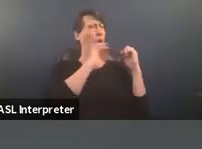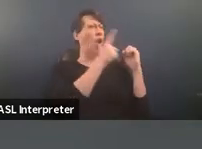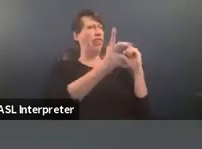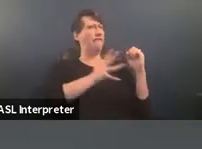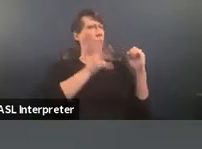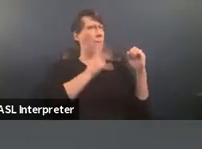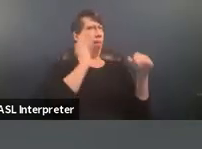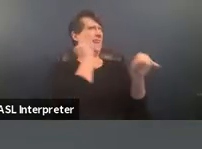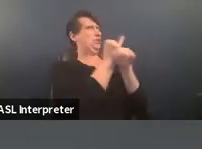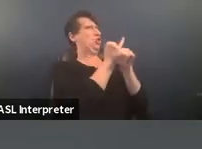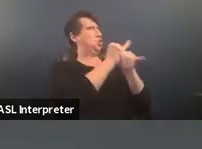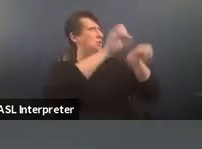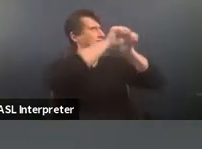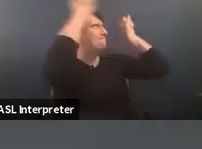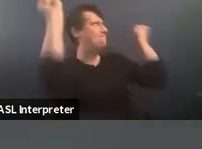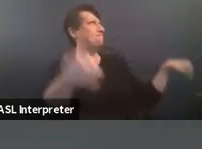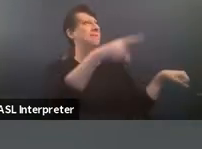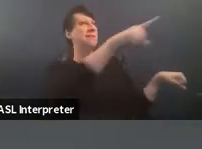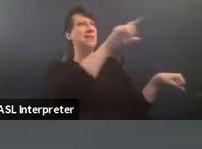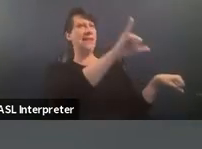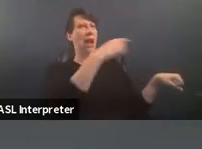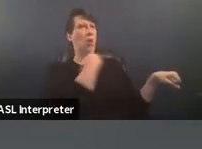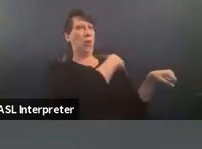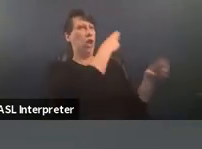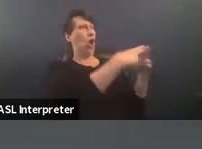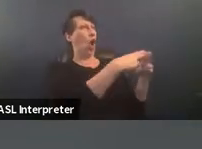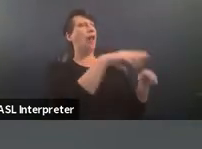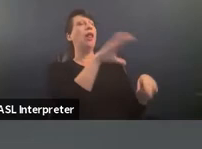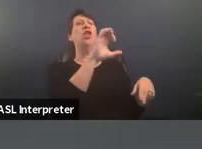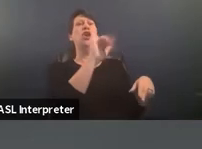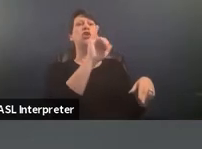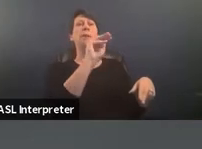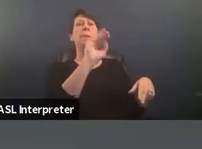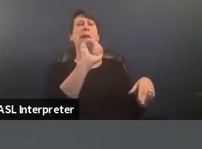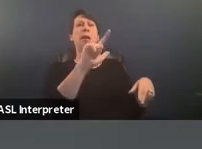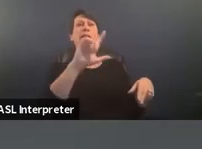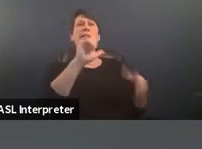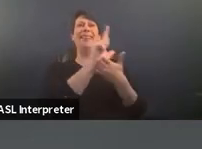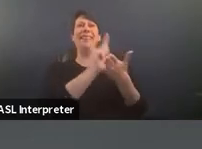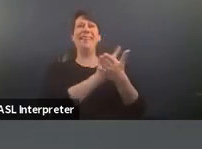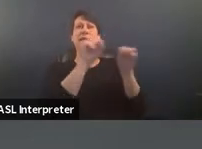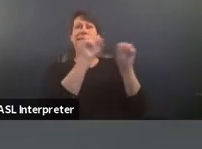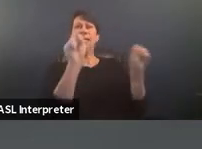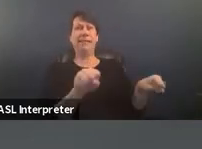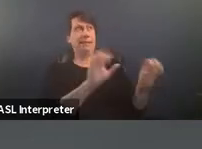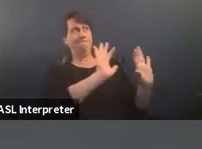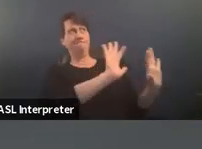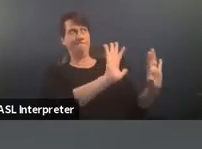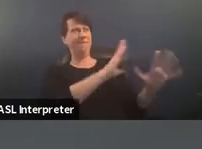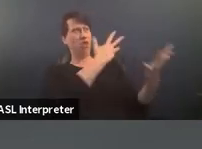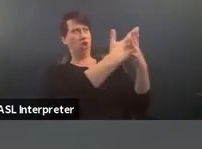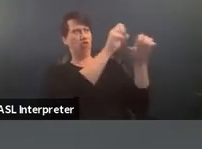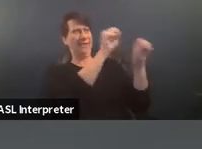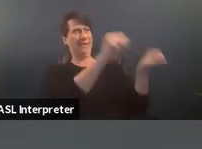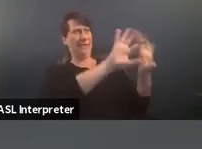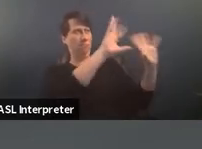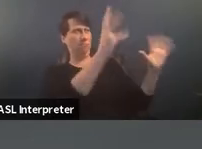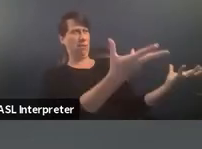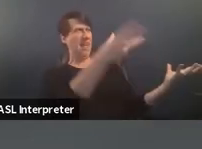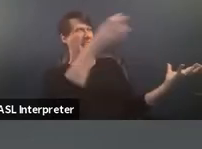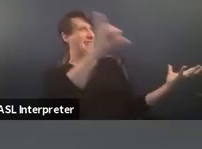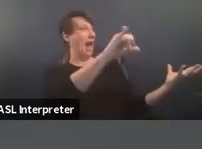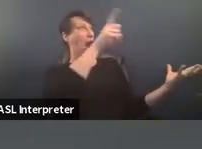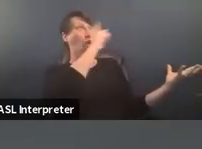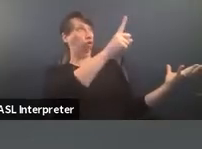that buffer the what we call the criminal legal system um but i think of the carceral system as a really wide and